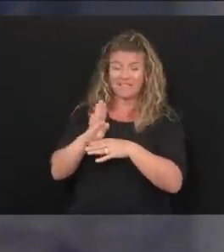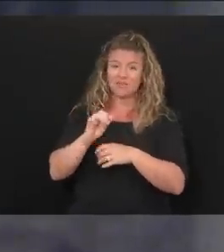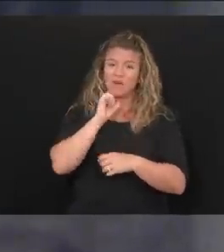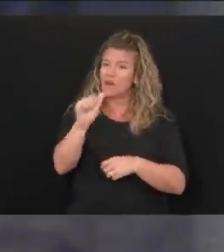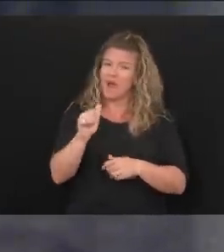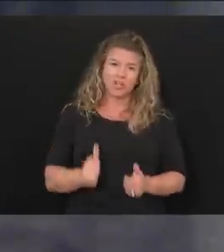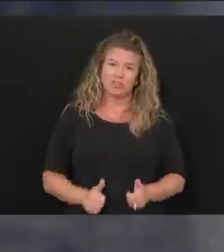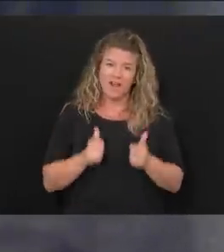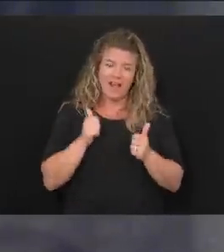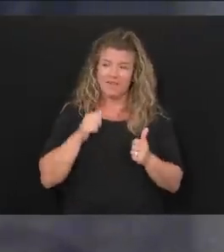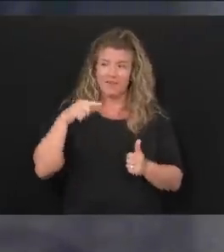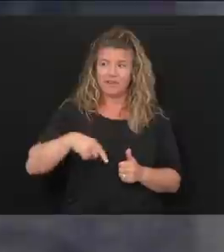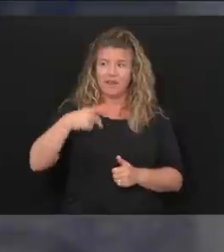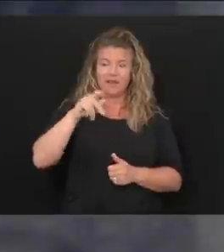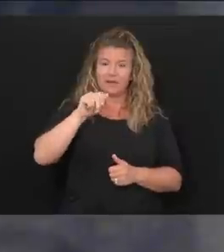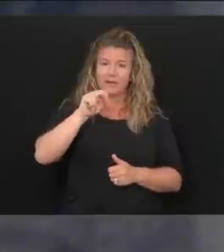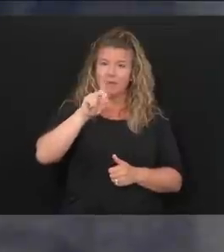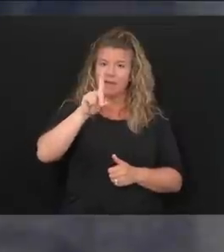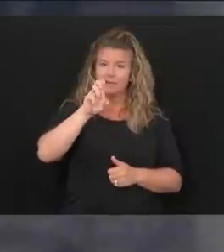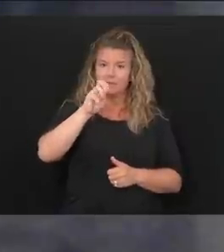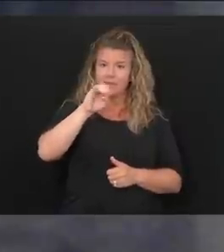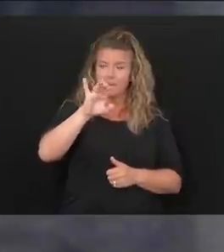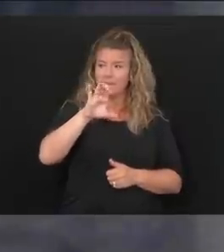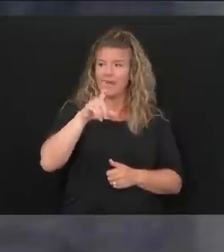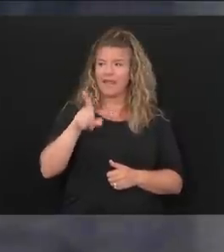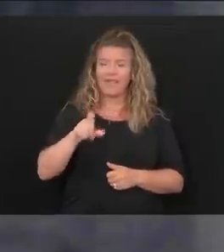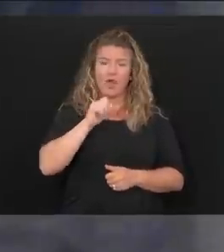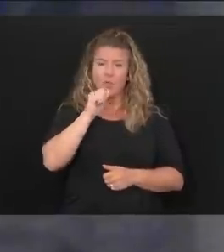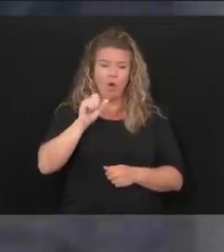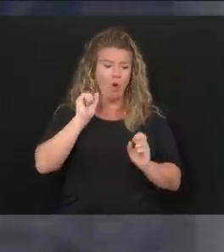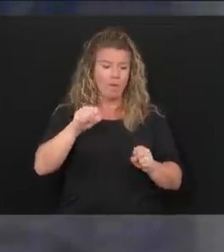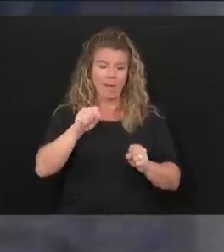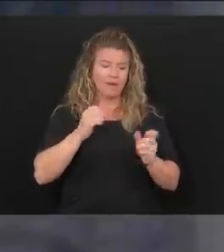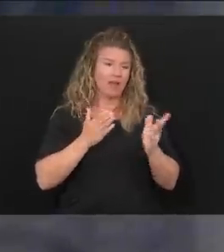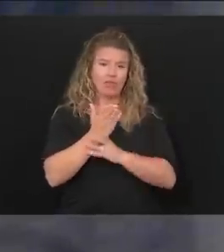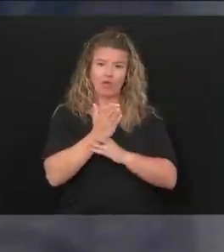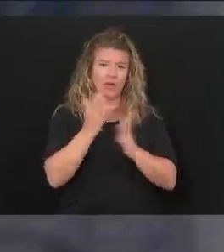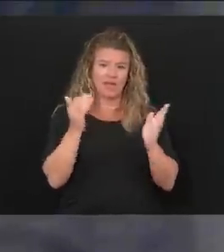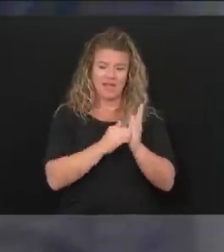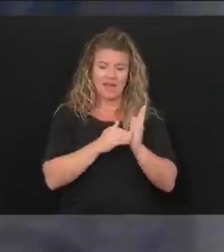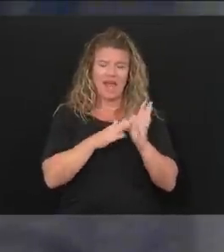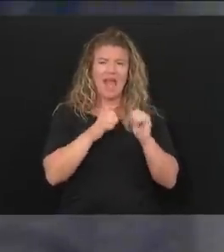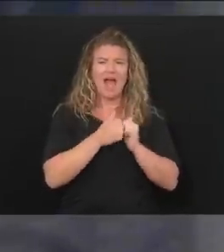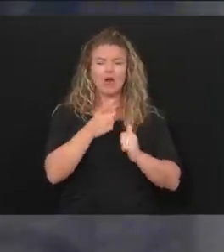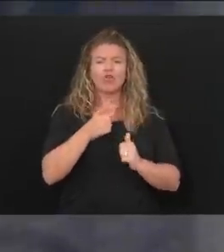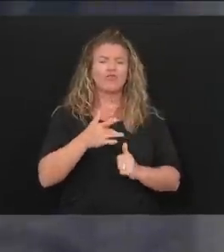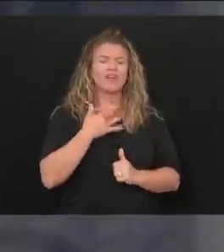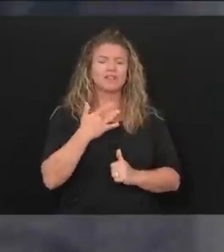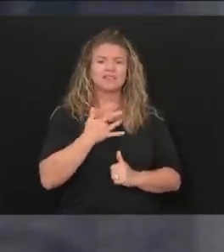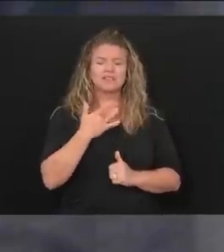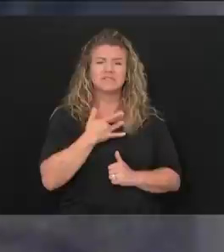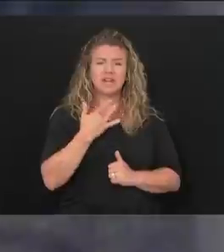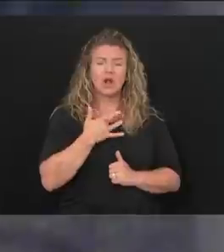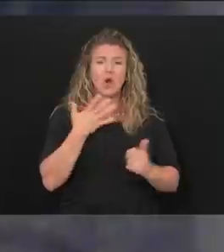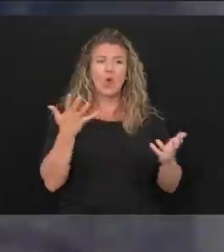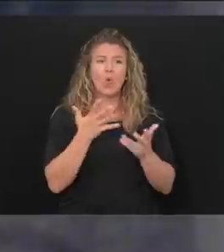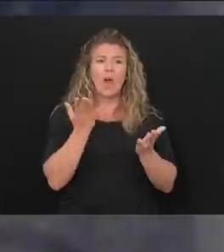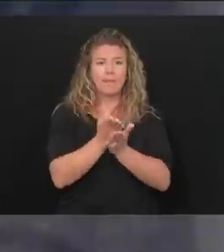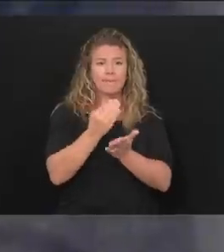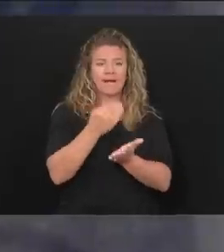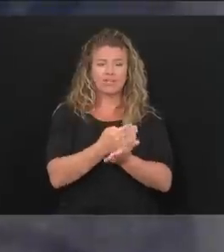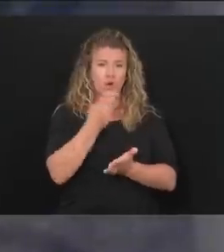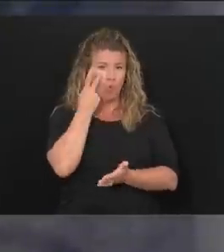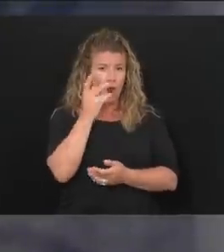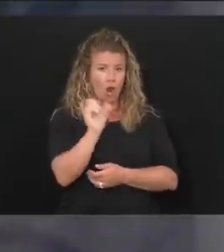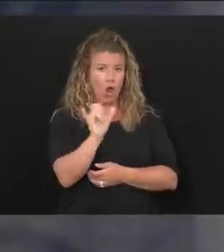pandemic, pandemic will not be able to make it back? And what are your feelings on what the budget is going to